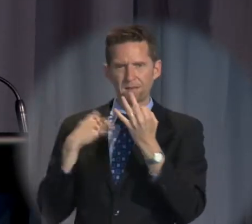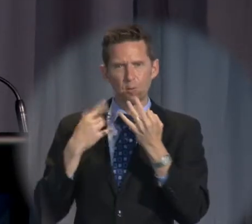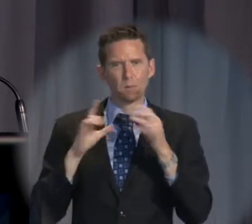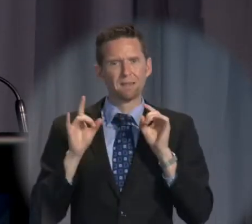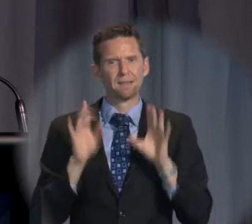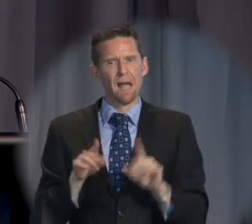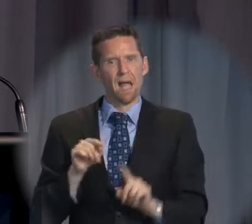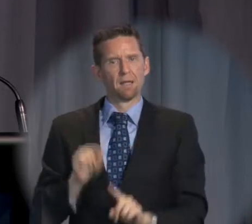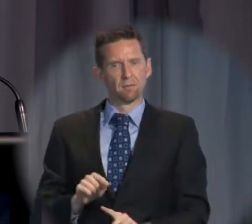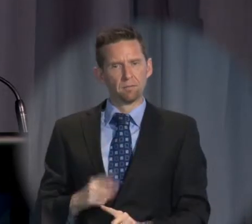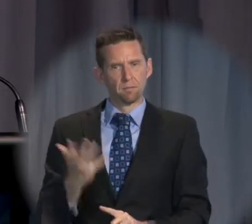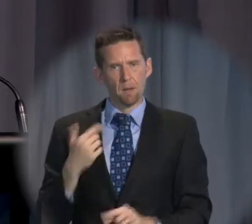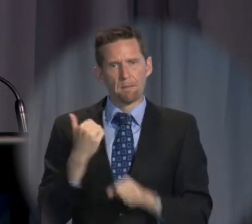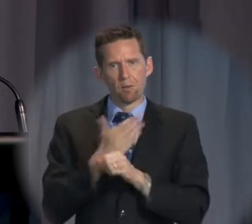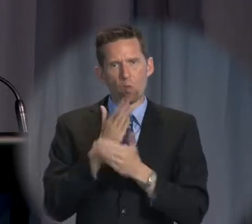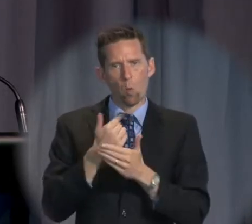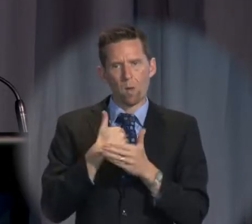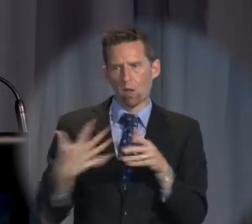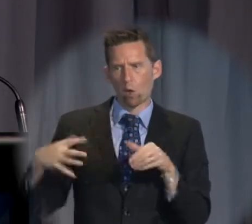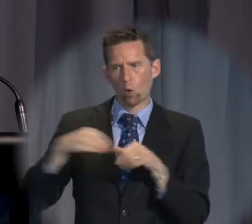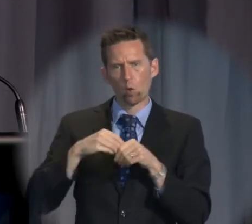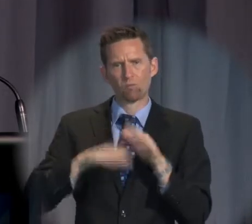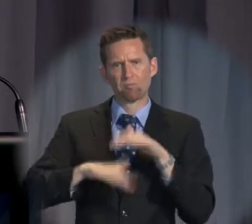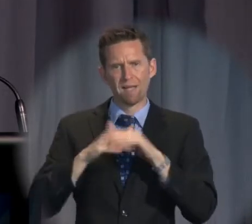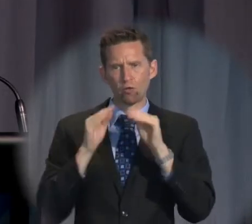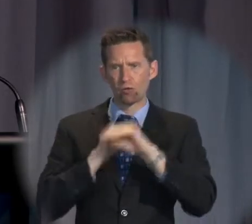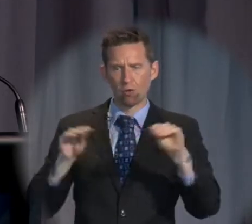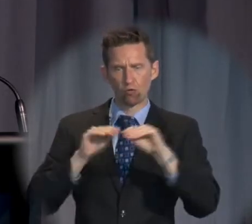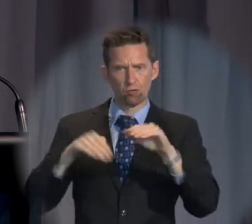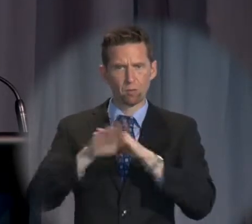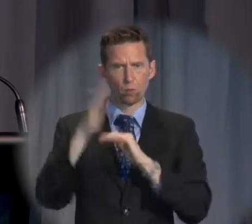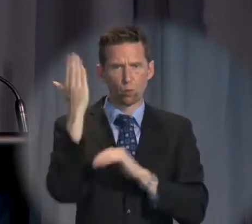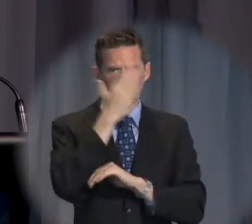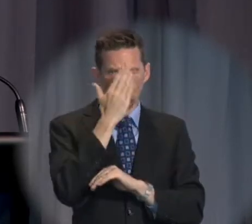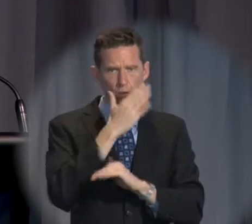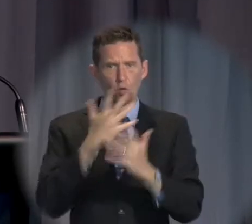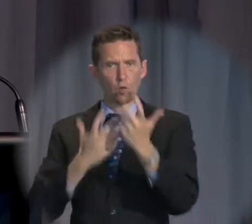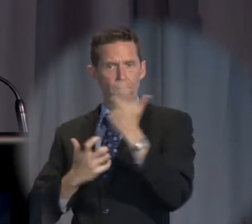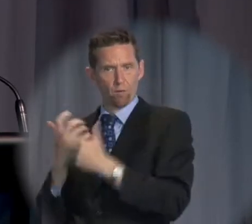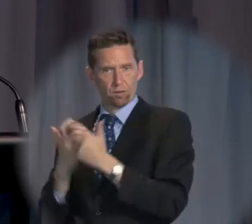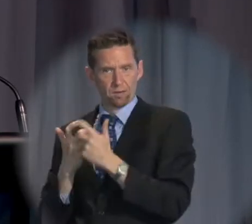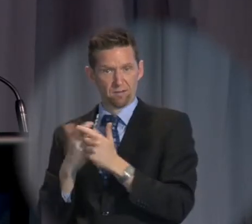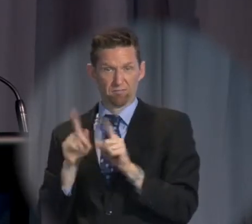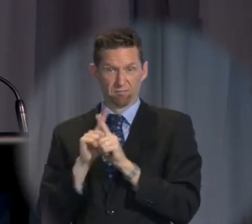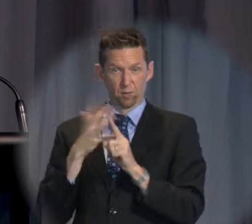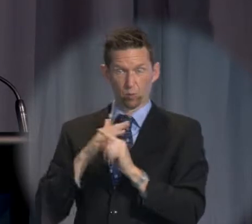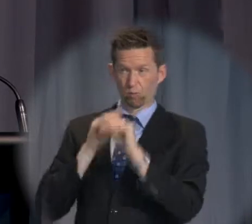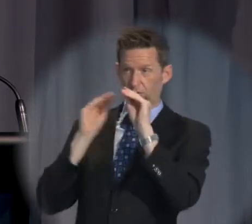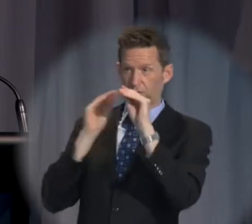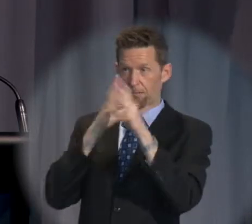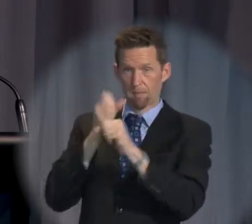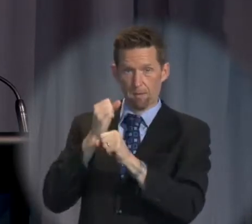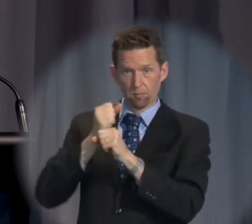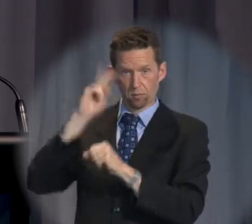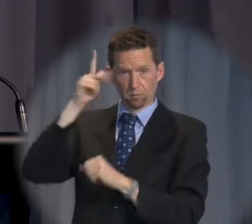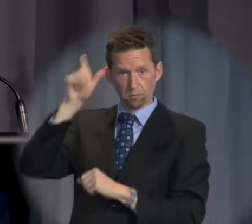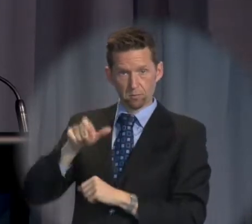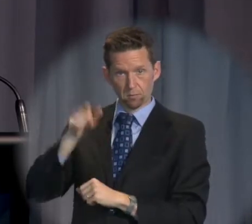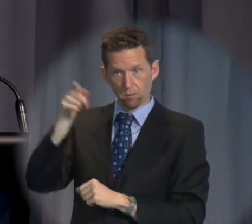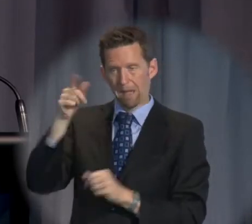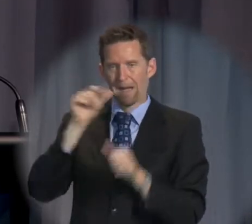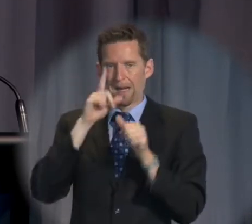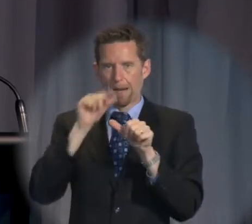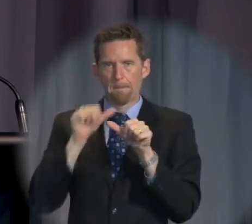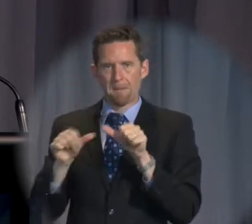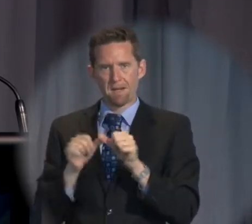start at the beginning with including more comprehensive education at schools and universities, even of our parliamentarians, so that they can better protect